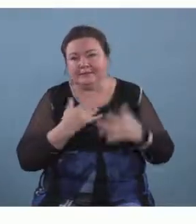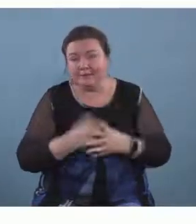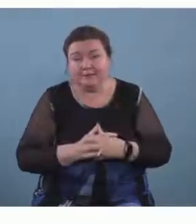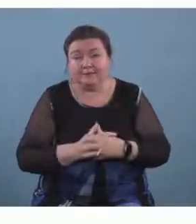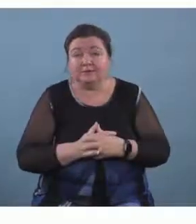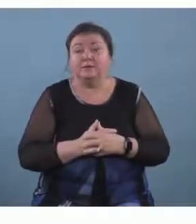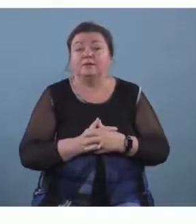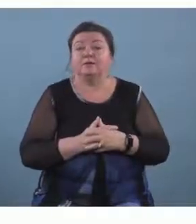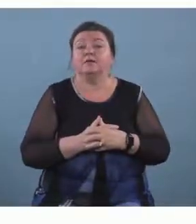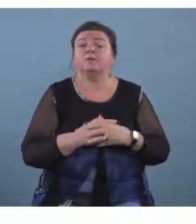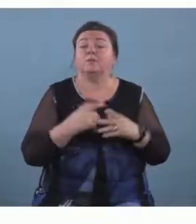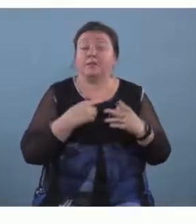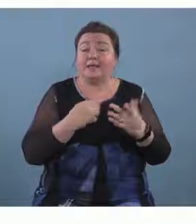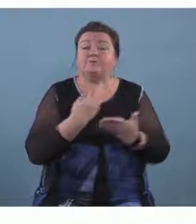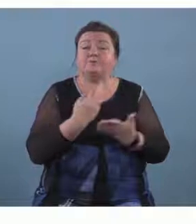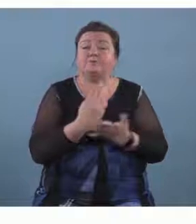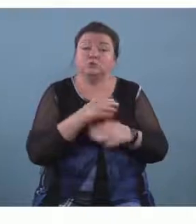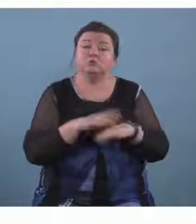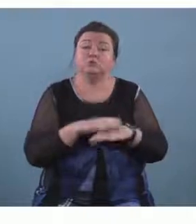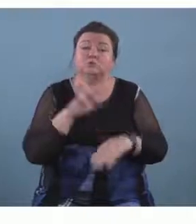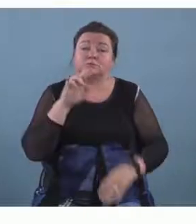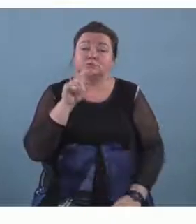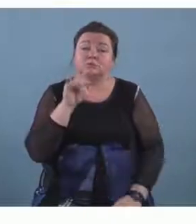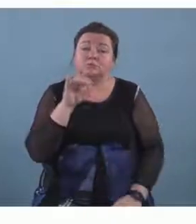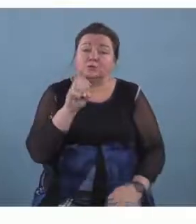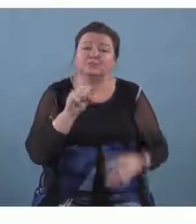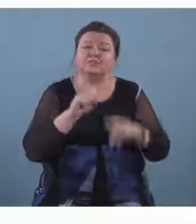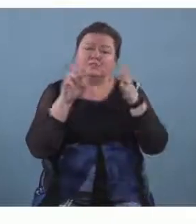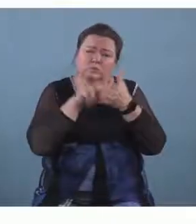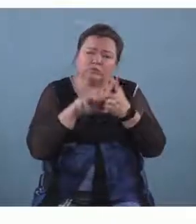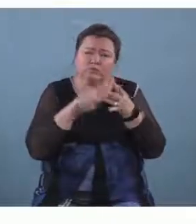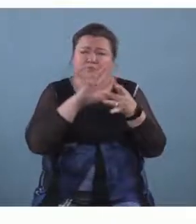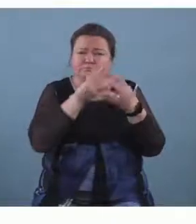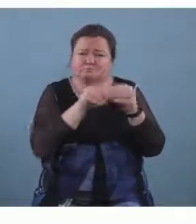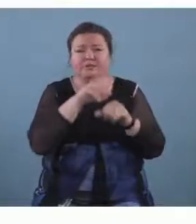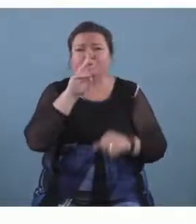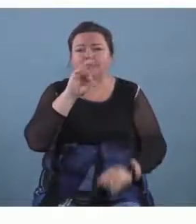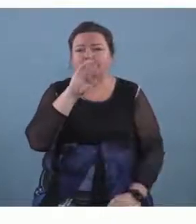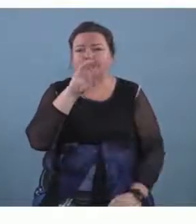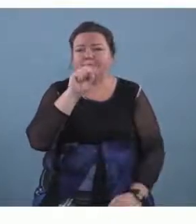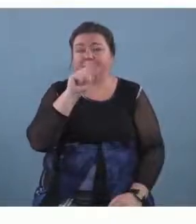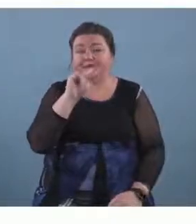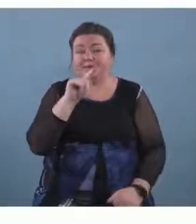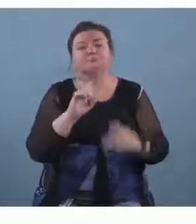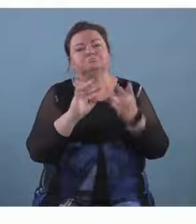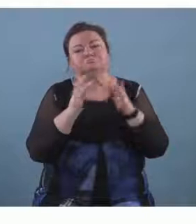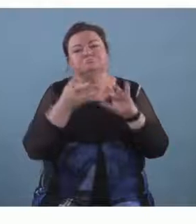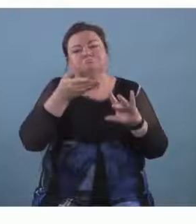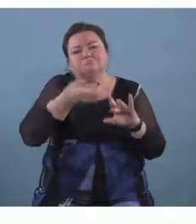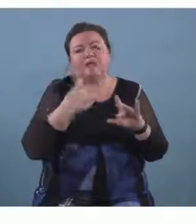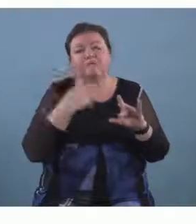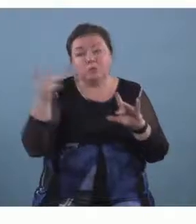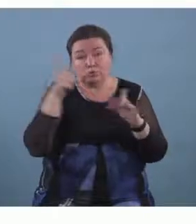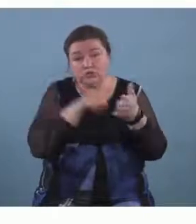on our website um with all the research that we've done we've created a book um so you go on our